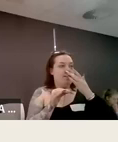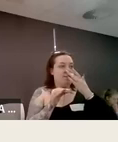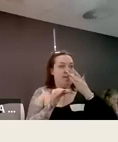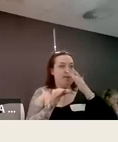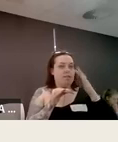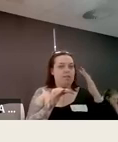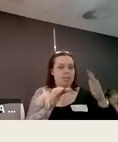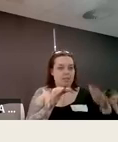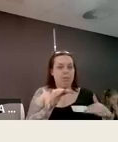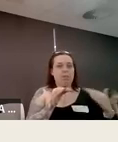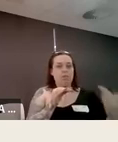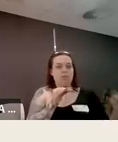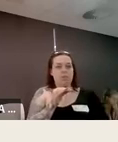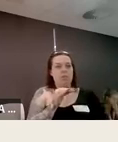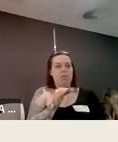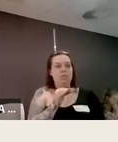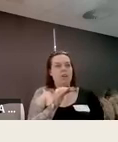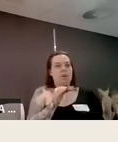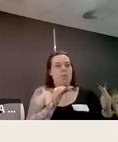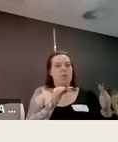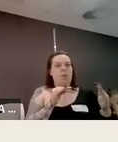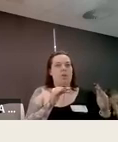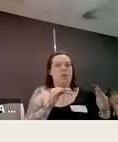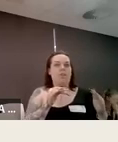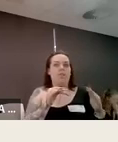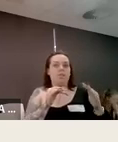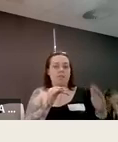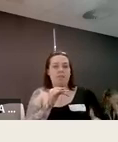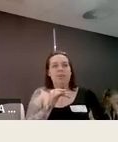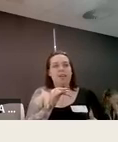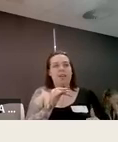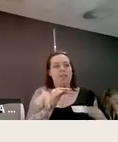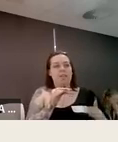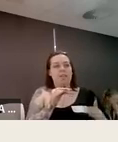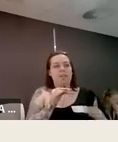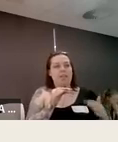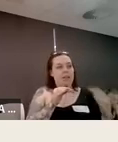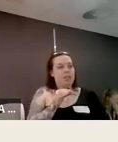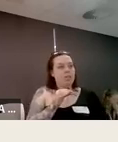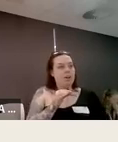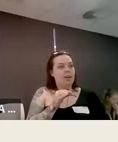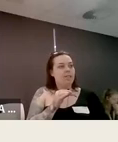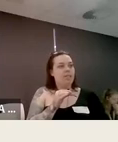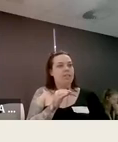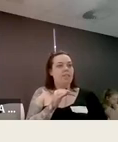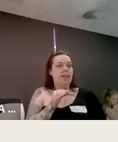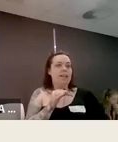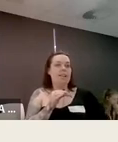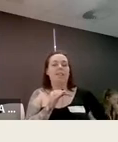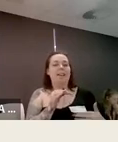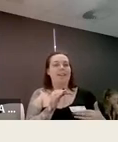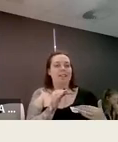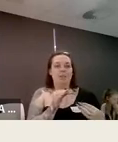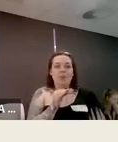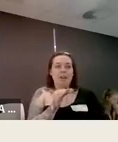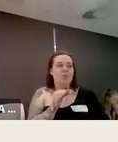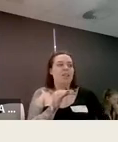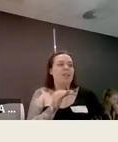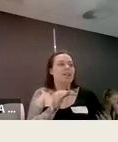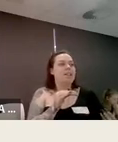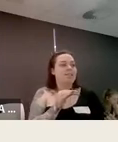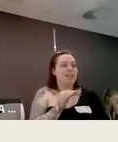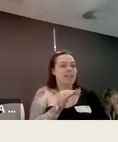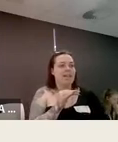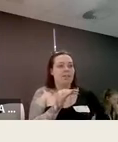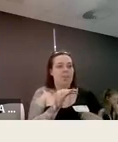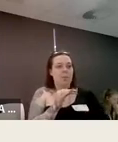example is that disabled students were suffering in their educational experiences they are less likely to